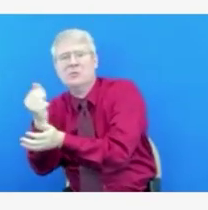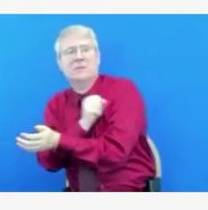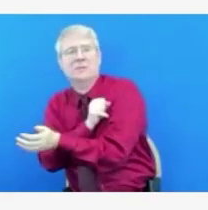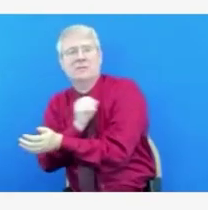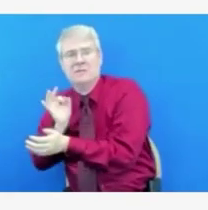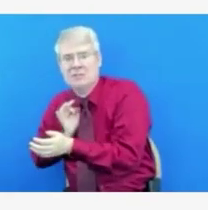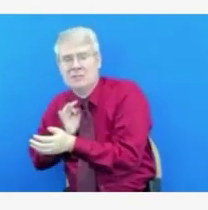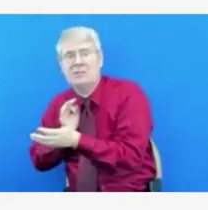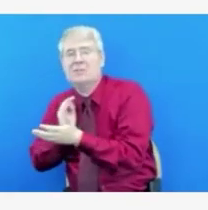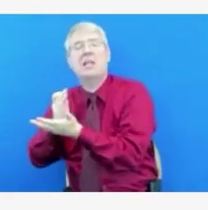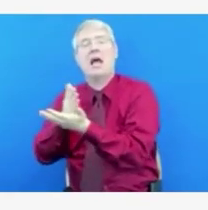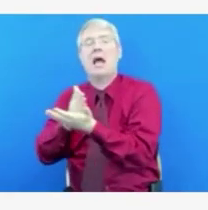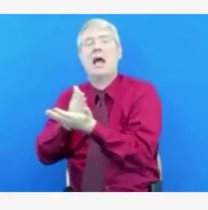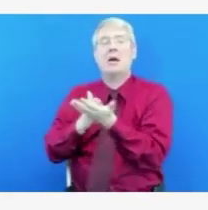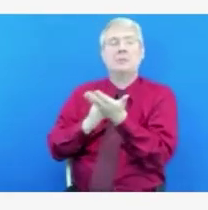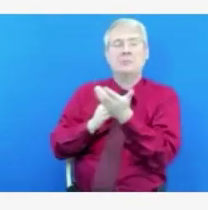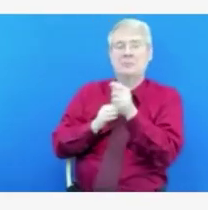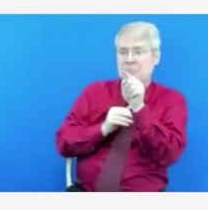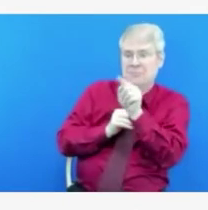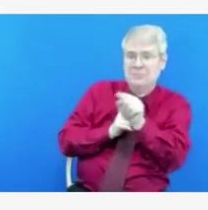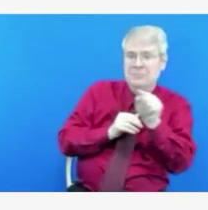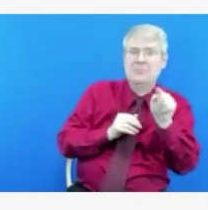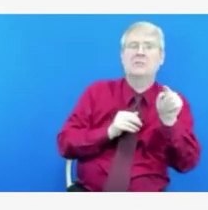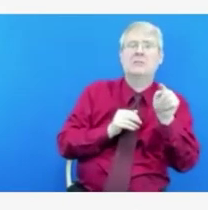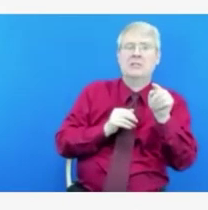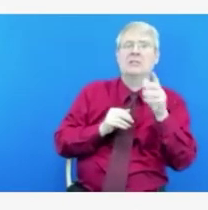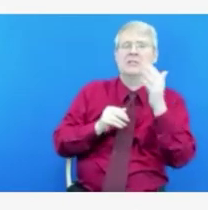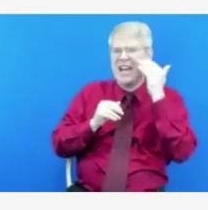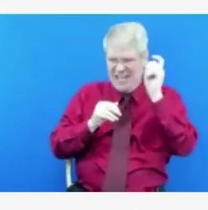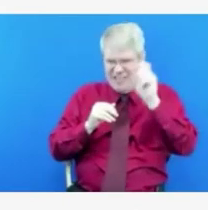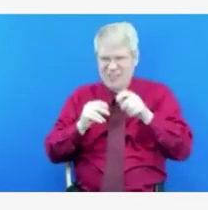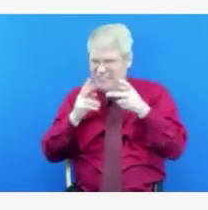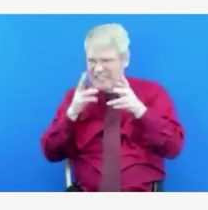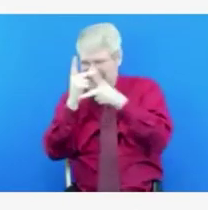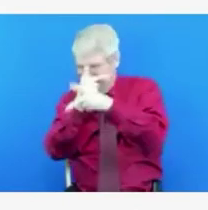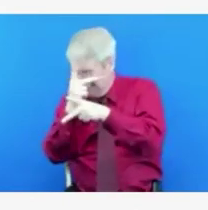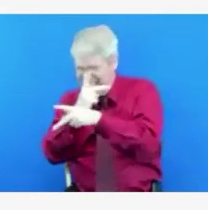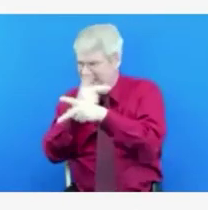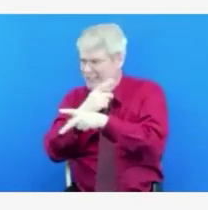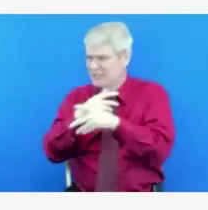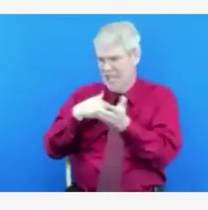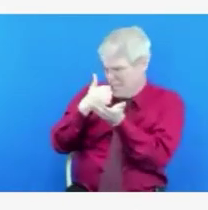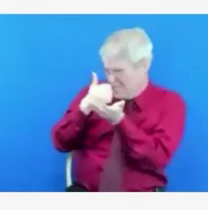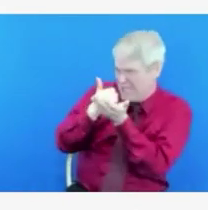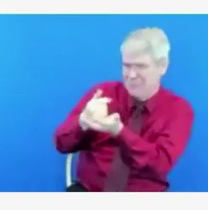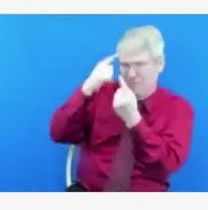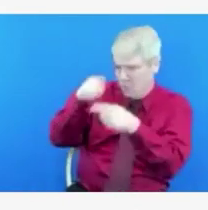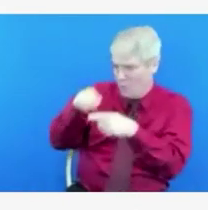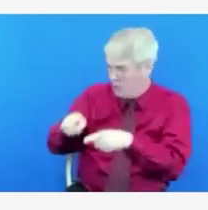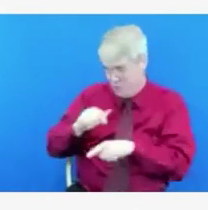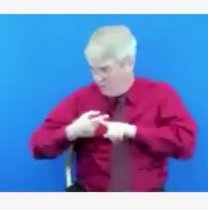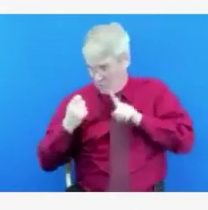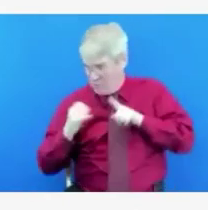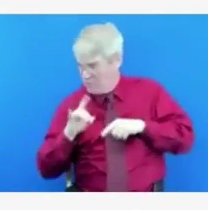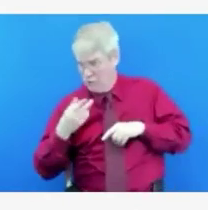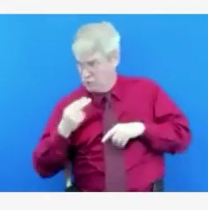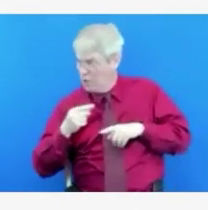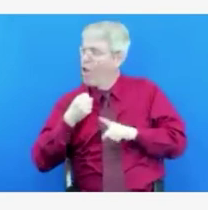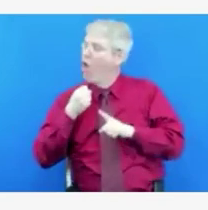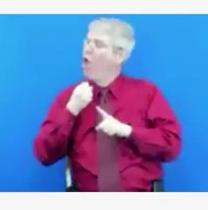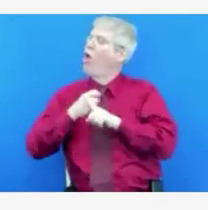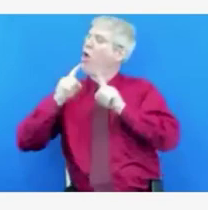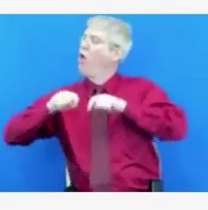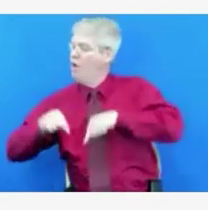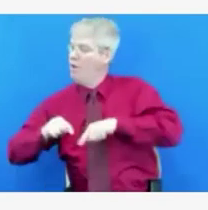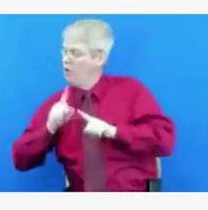offering assistance to try to get them all up to speed. So, the long answer to your short question